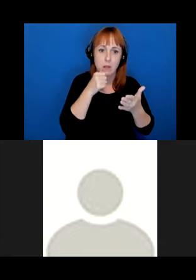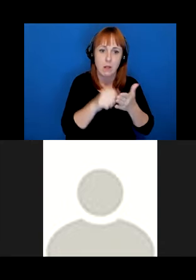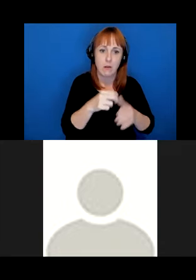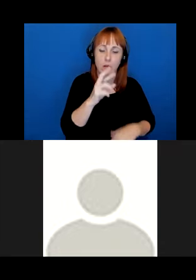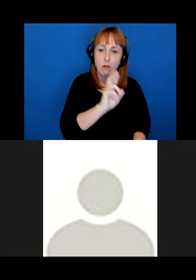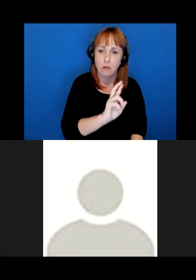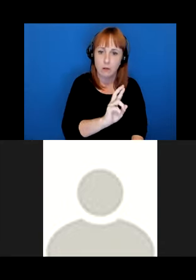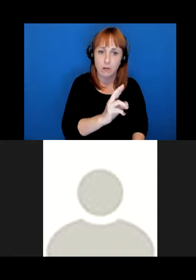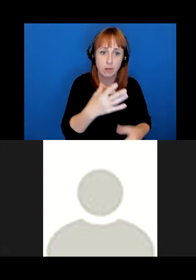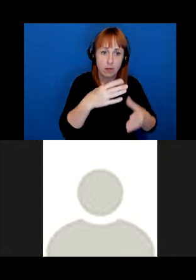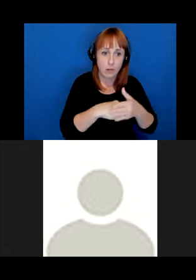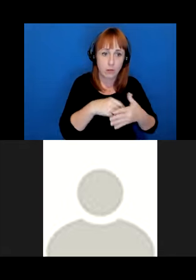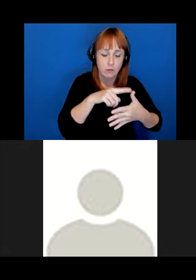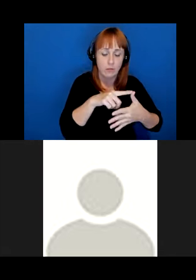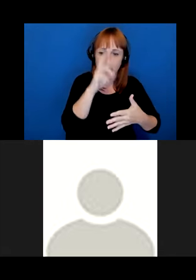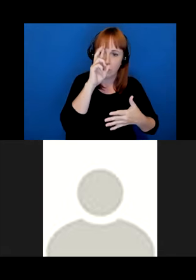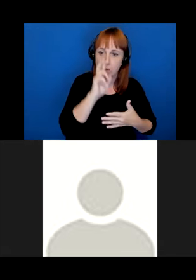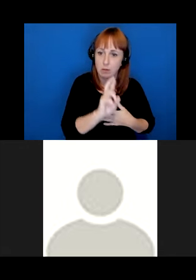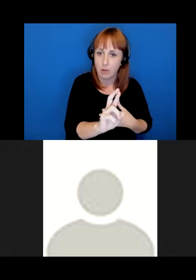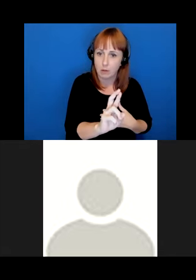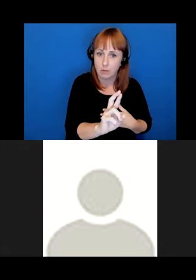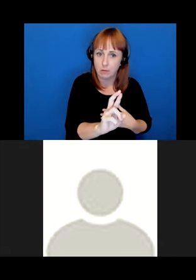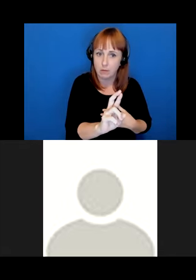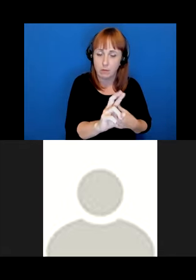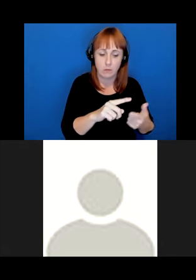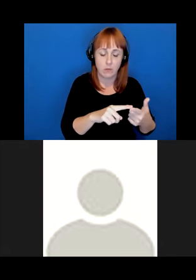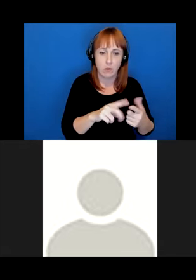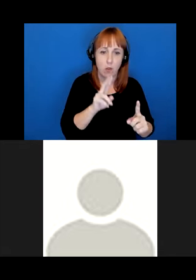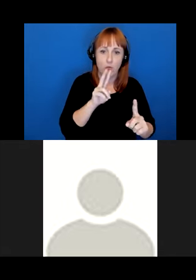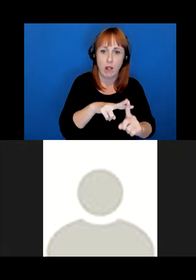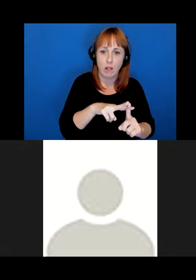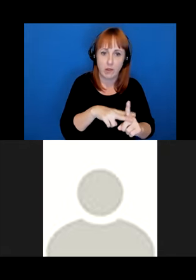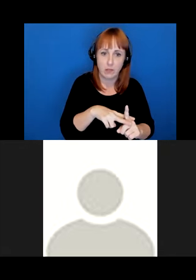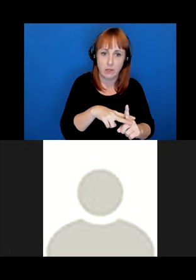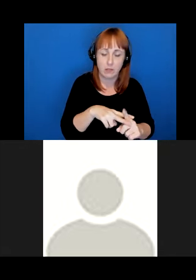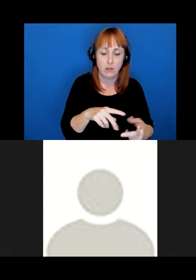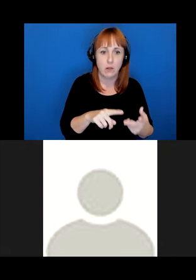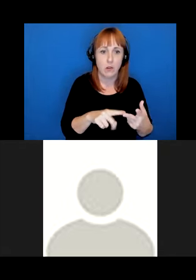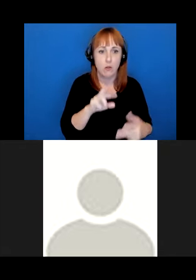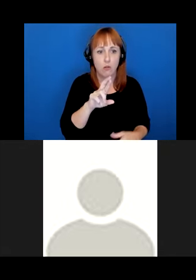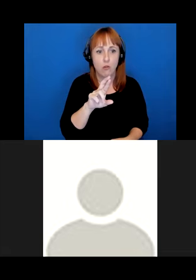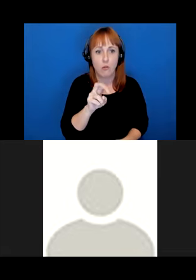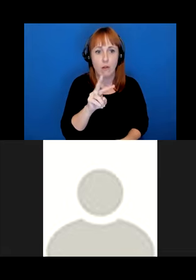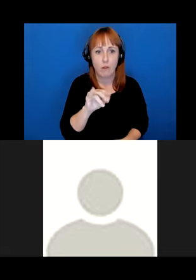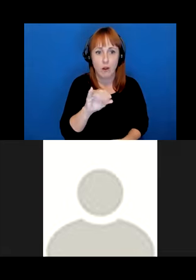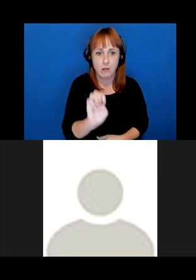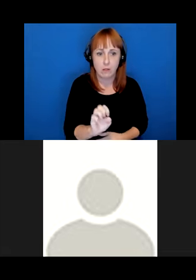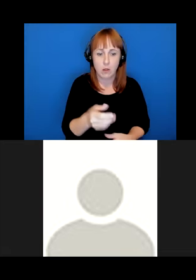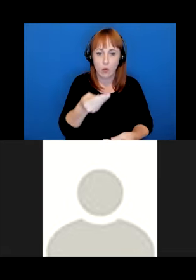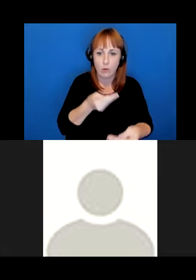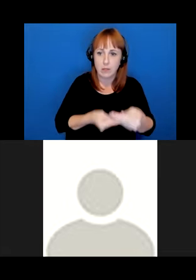These include respect, relevance, reverence, reciprocity,